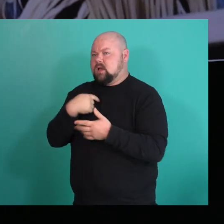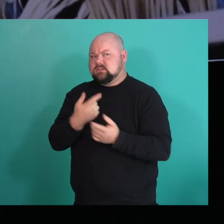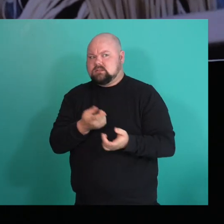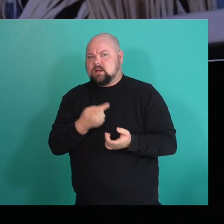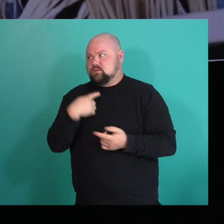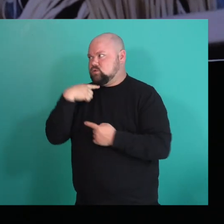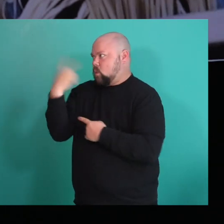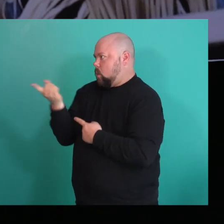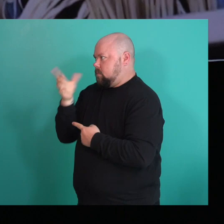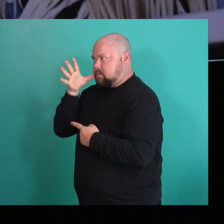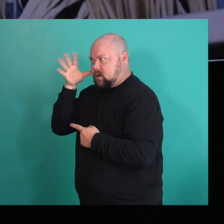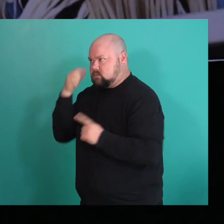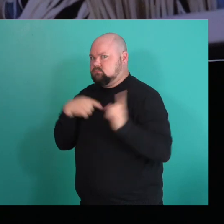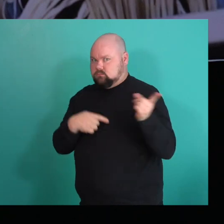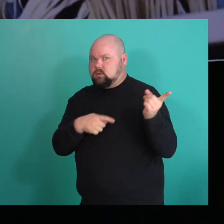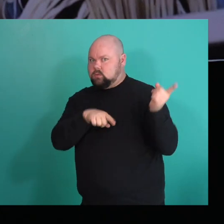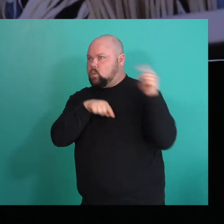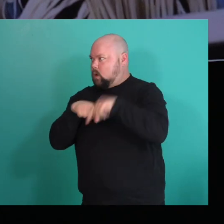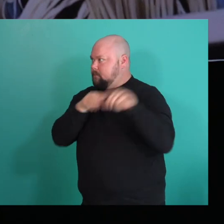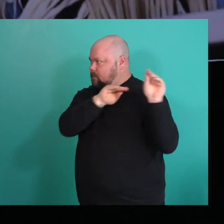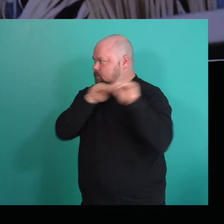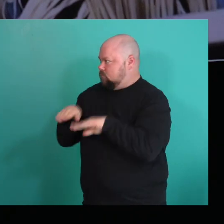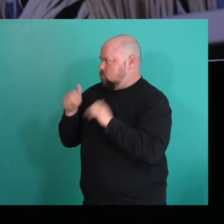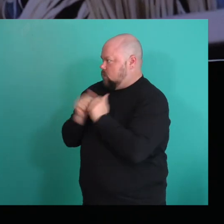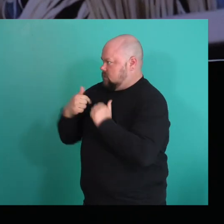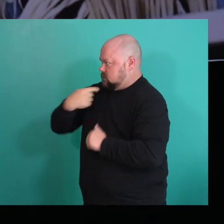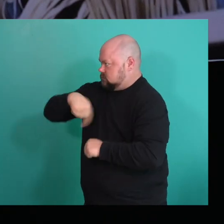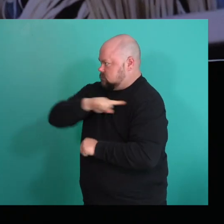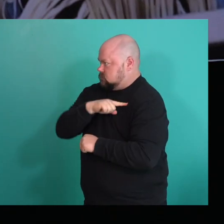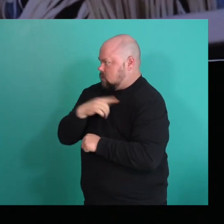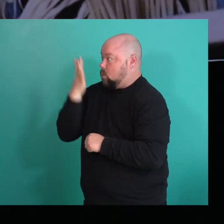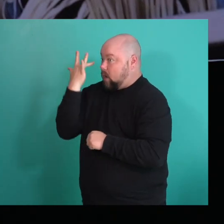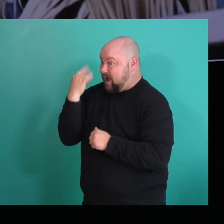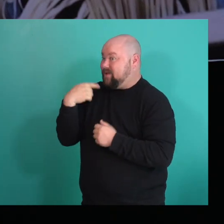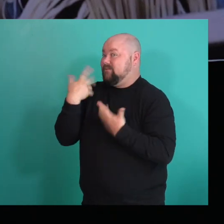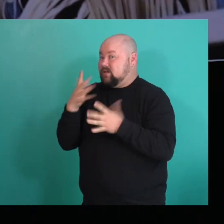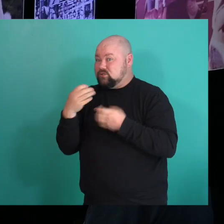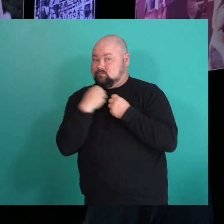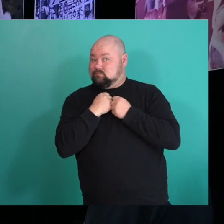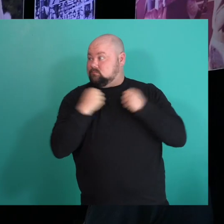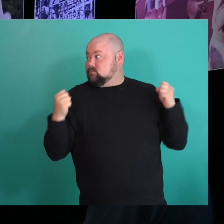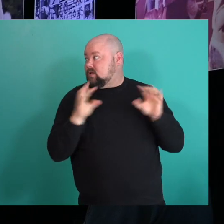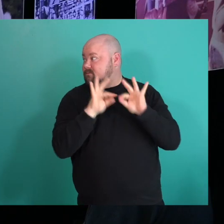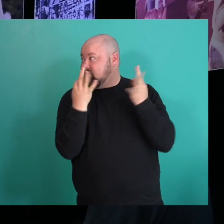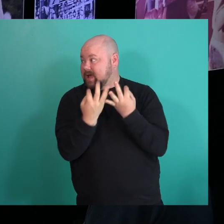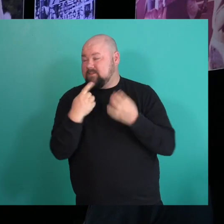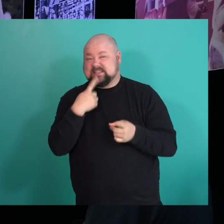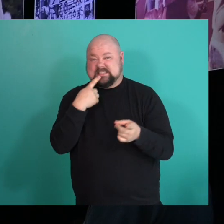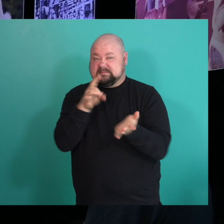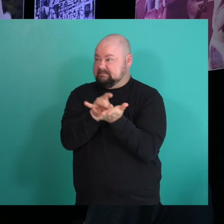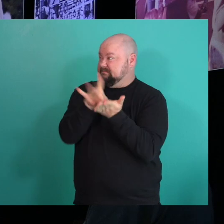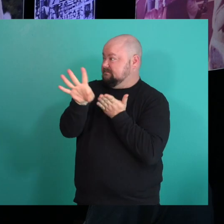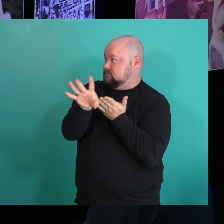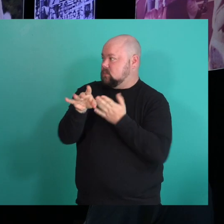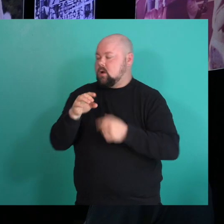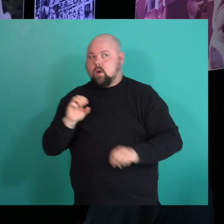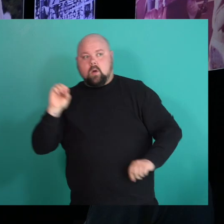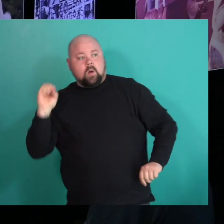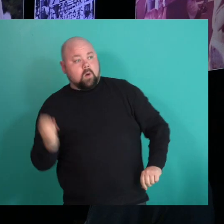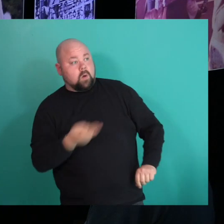okay. And I like, because he just came out to his family and they don't want him living at home. And they're like, oh,